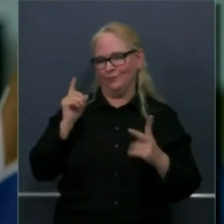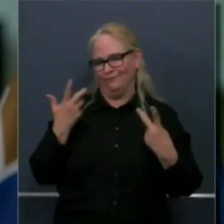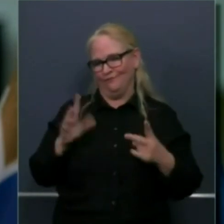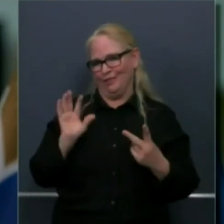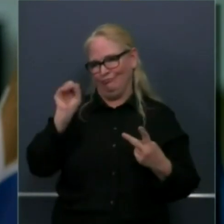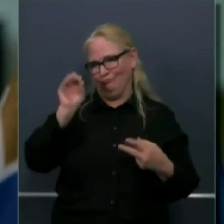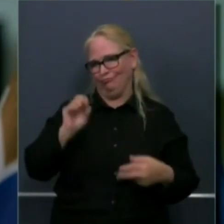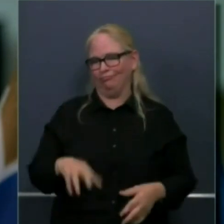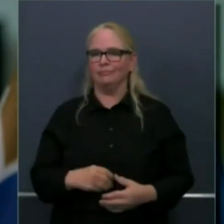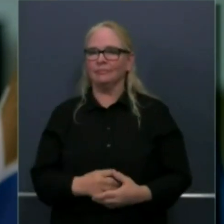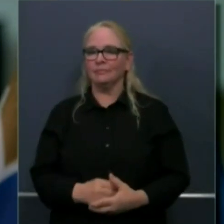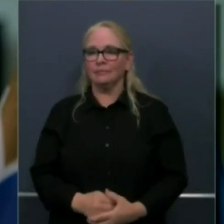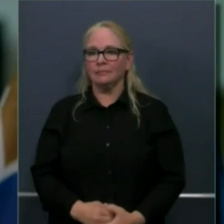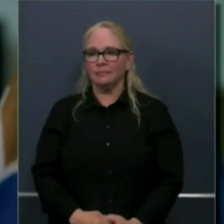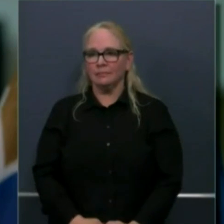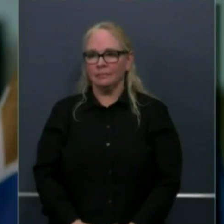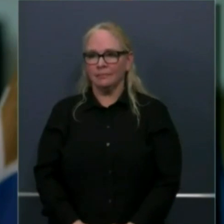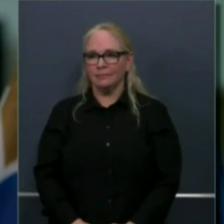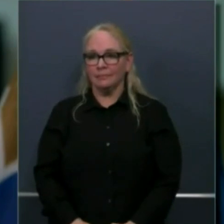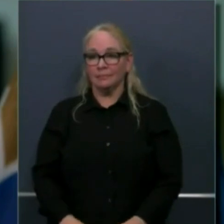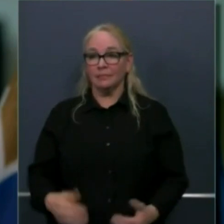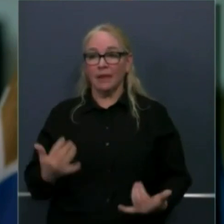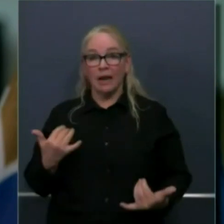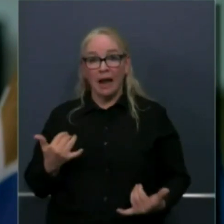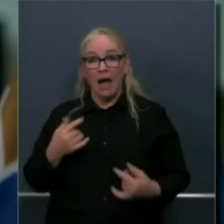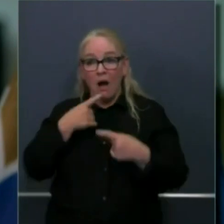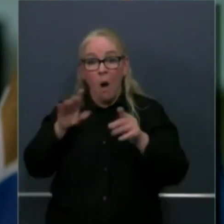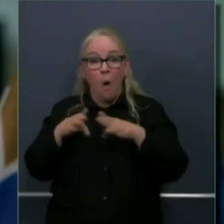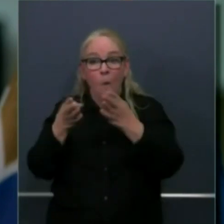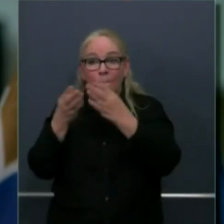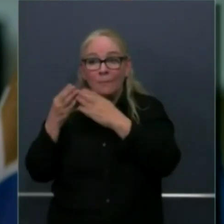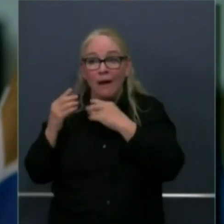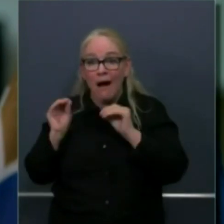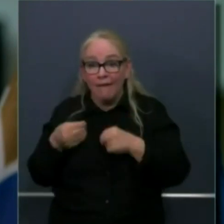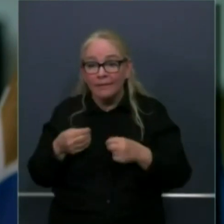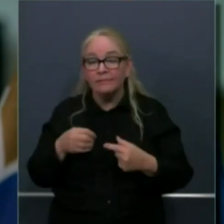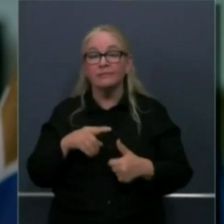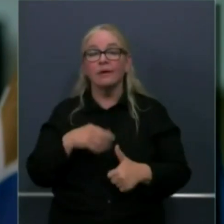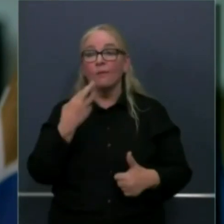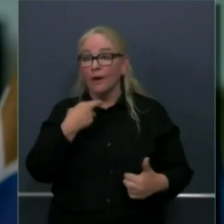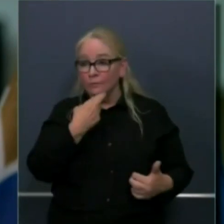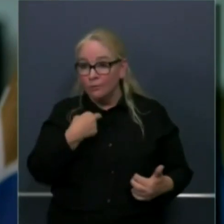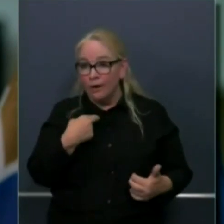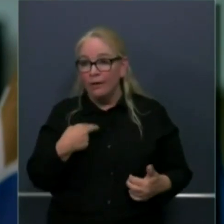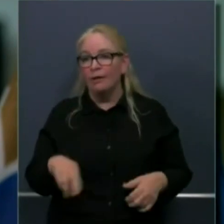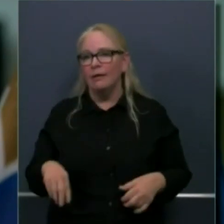on offices. I hope I provided some transparency as well. Ana Ibarra, CalMatters.